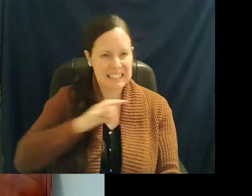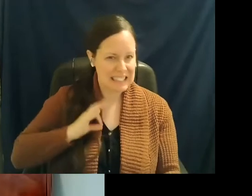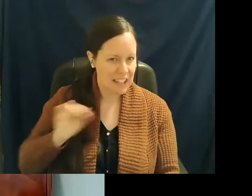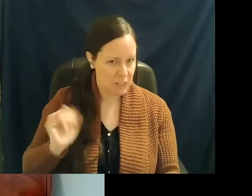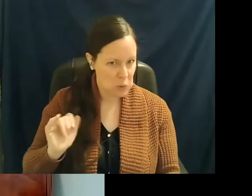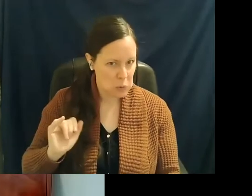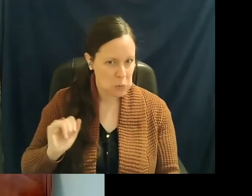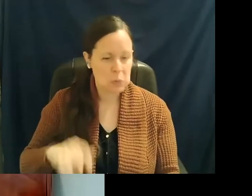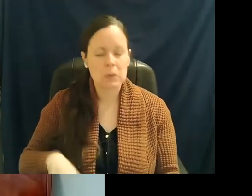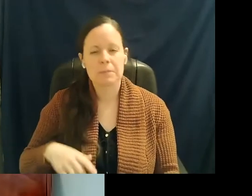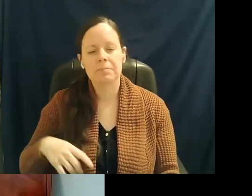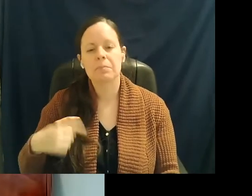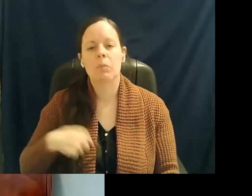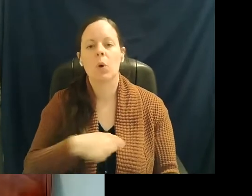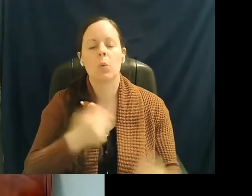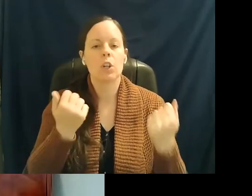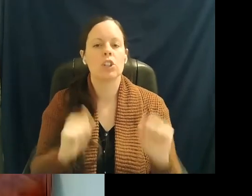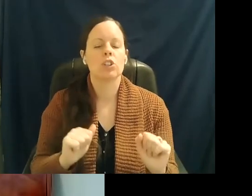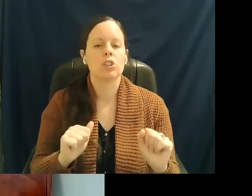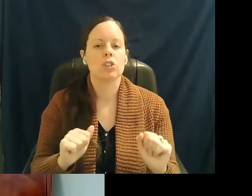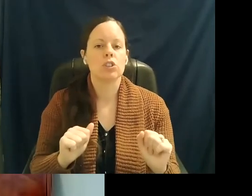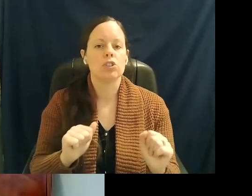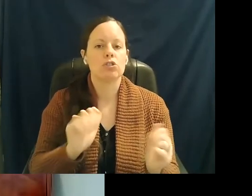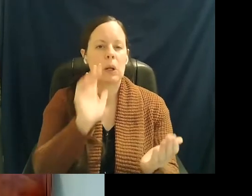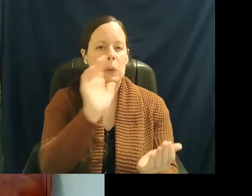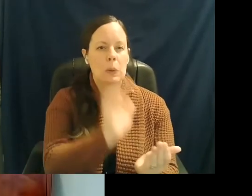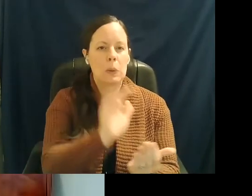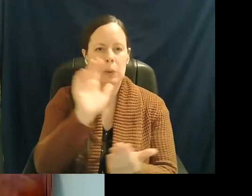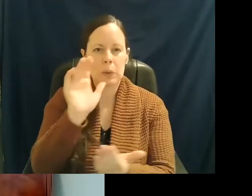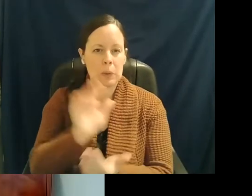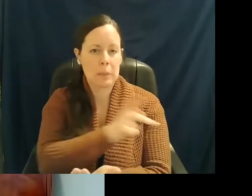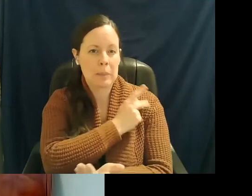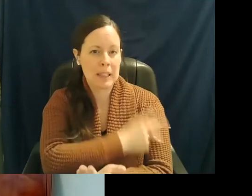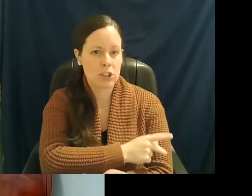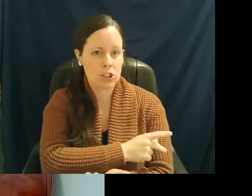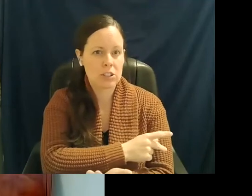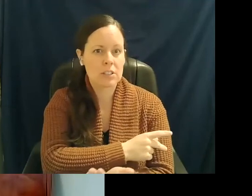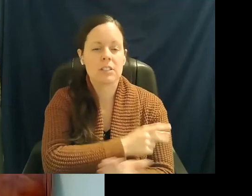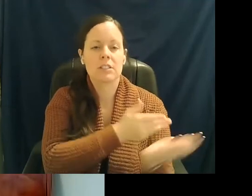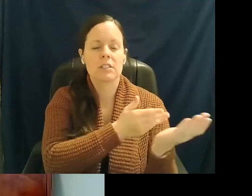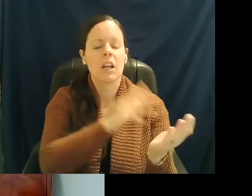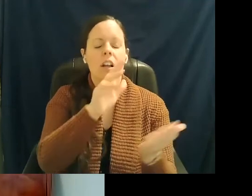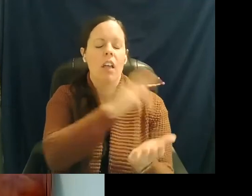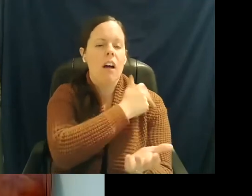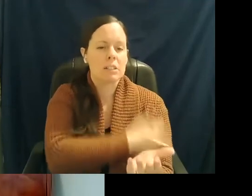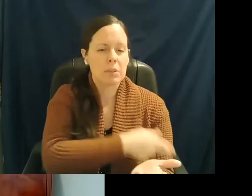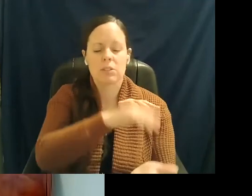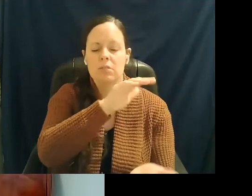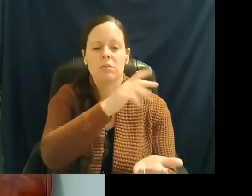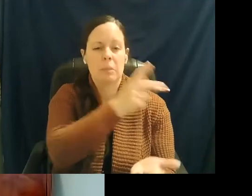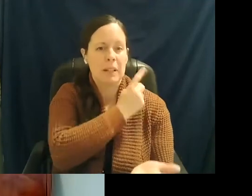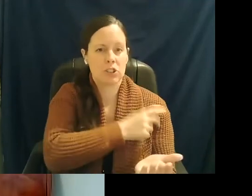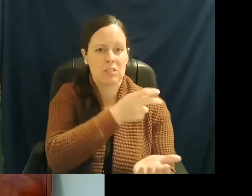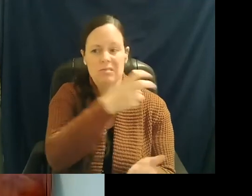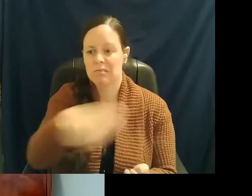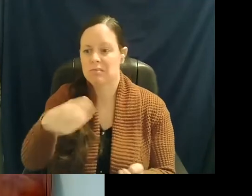We are trying to decompress the hospitals by taking patients to other locations that have available beds as quickly as we can.